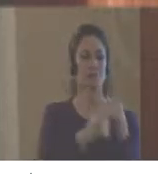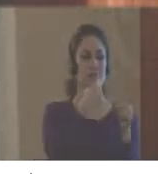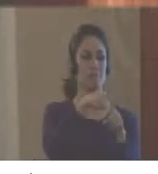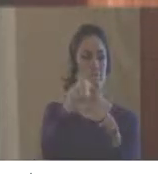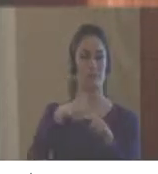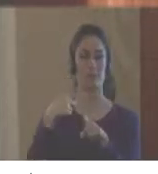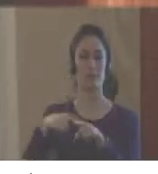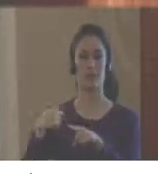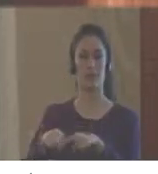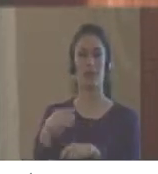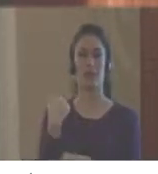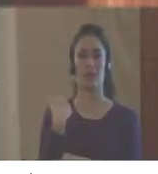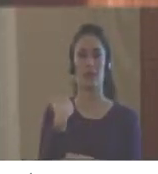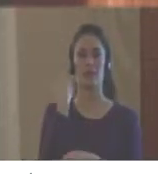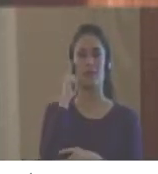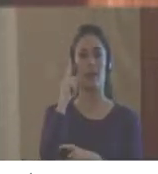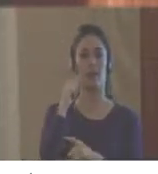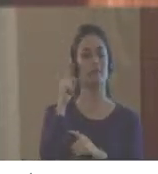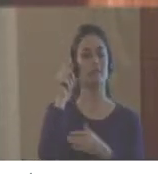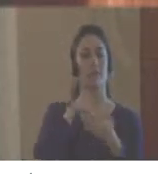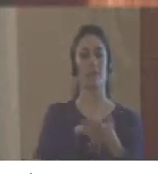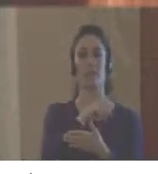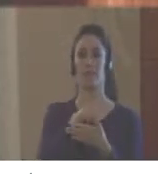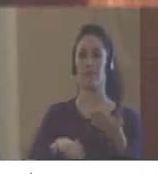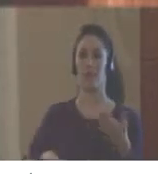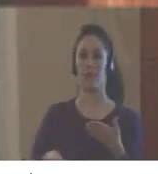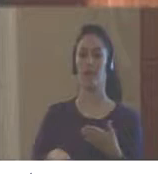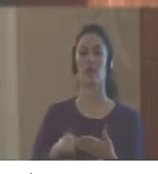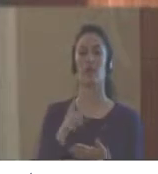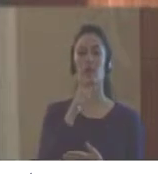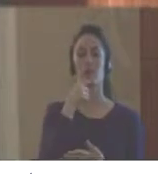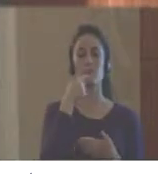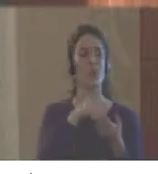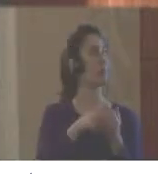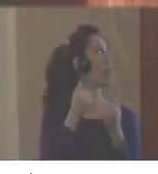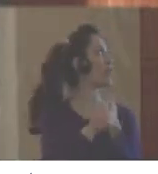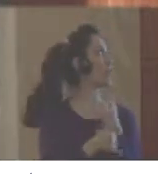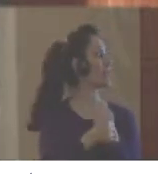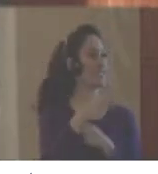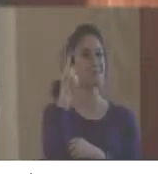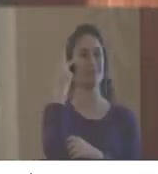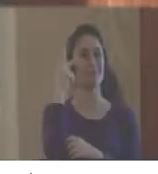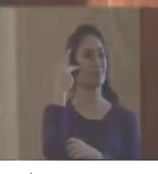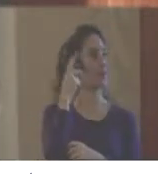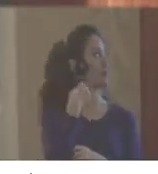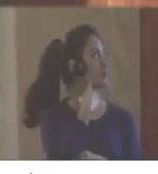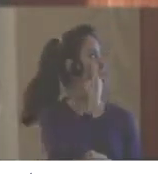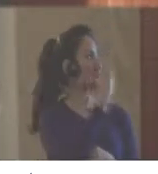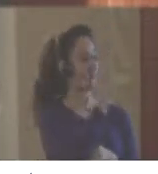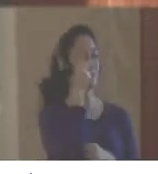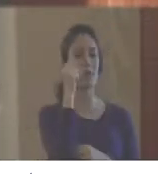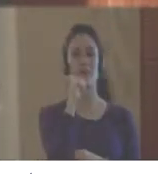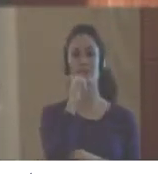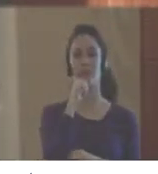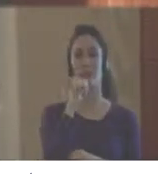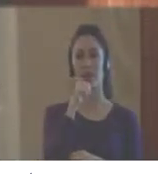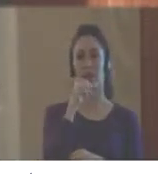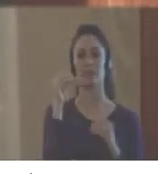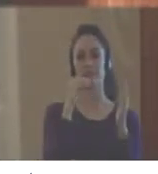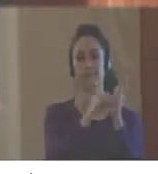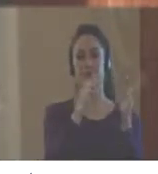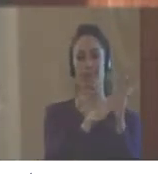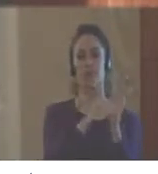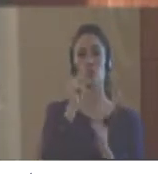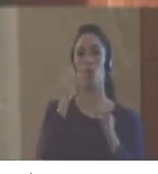the 11 countries in the region. And the countries that you see on the screen that are in gray are countries where we haven't applied